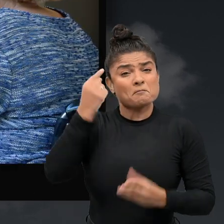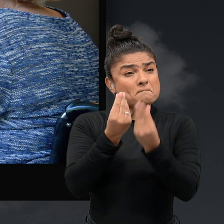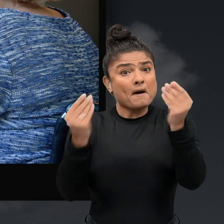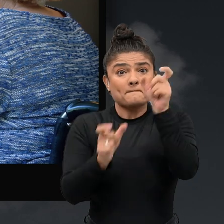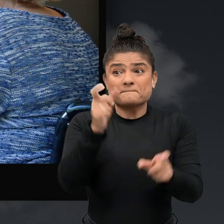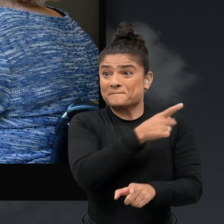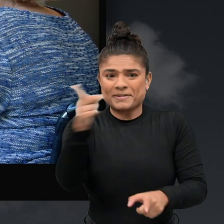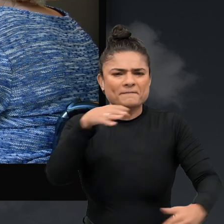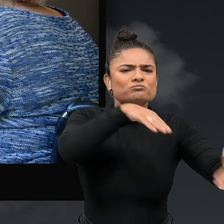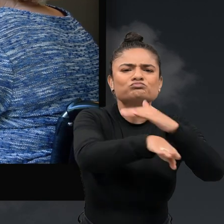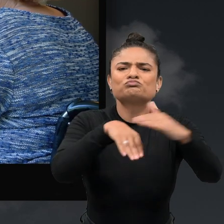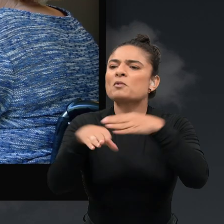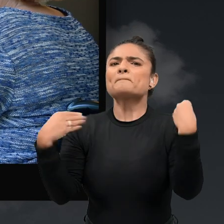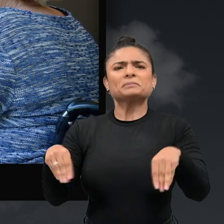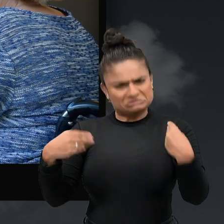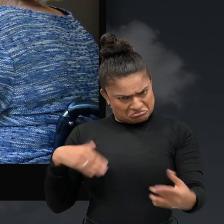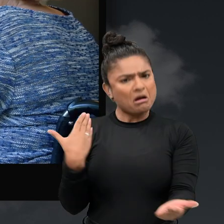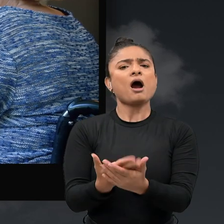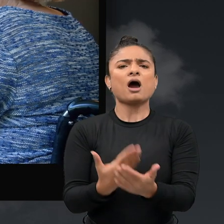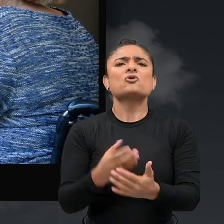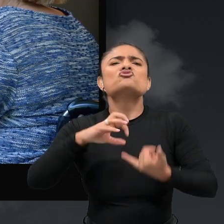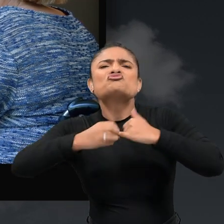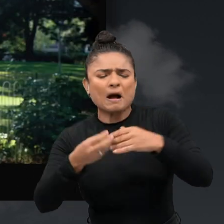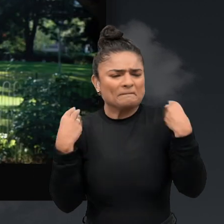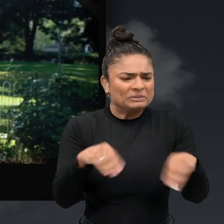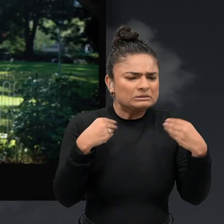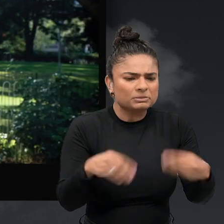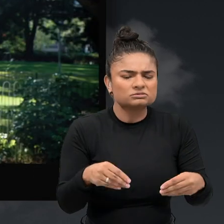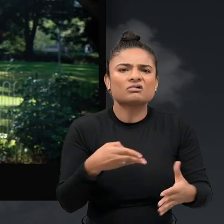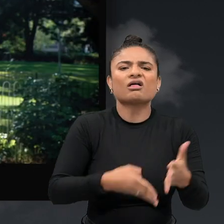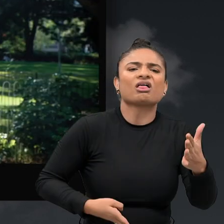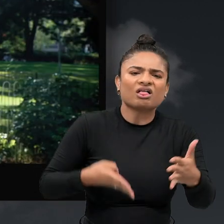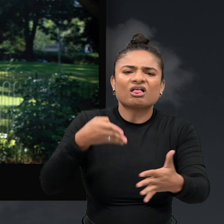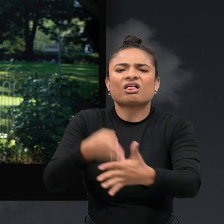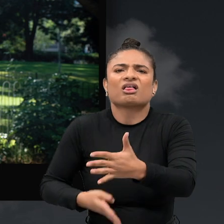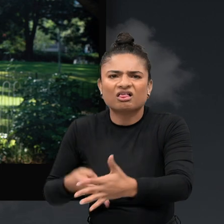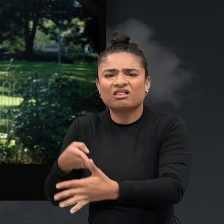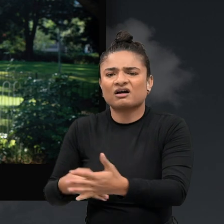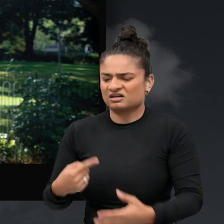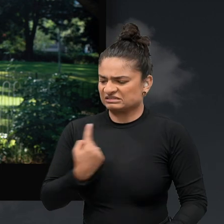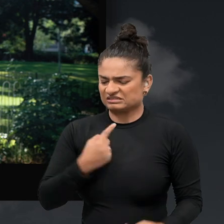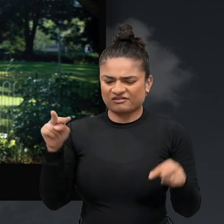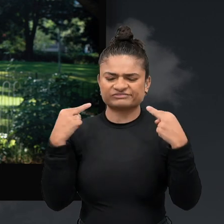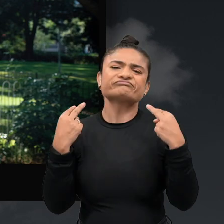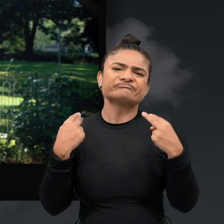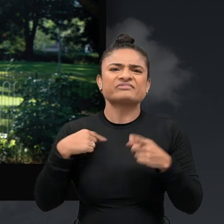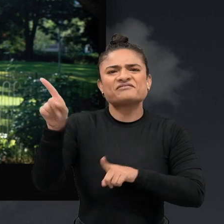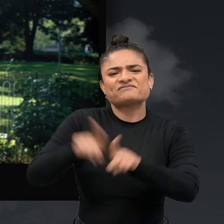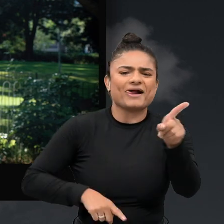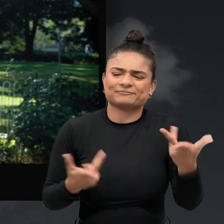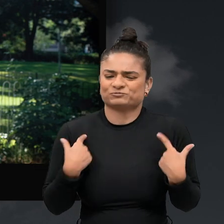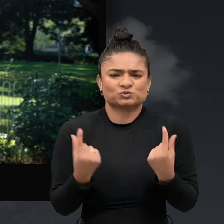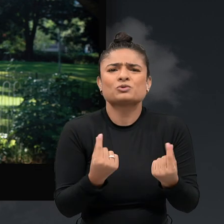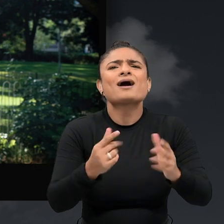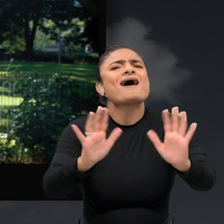I think so many people think that they can go into business and try businesses and then fail and then they think it's they failed